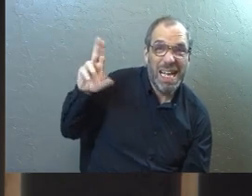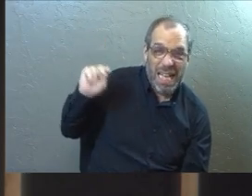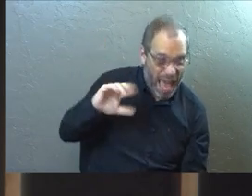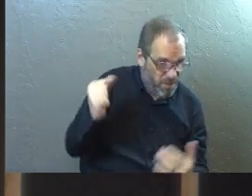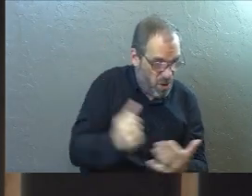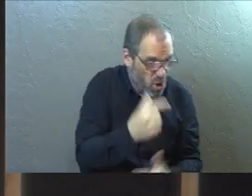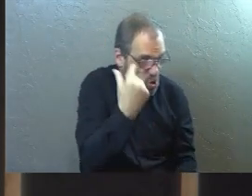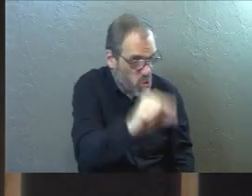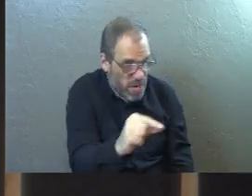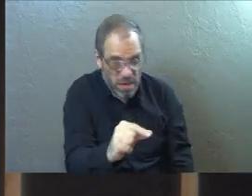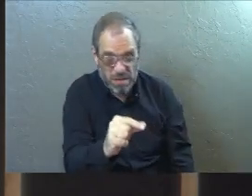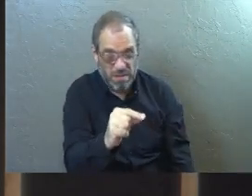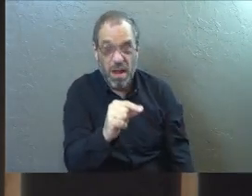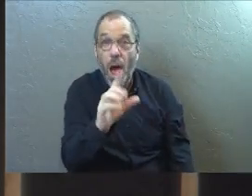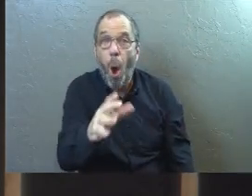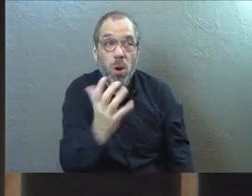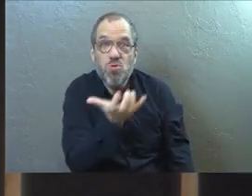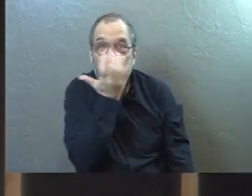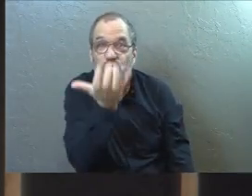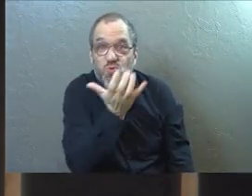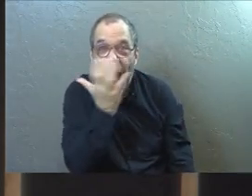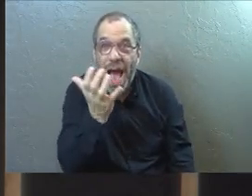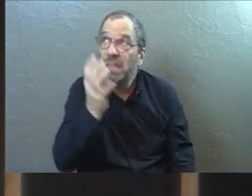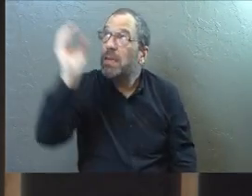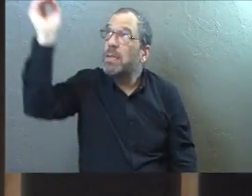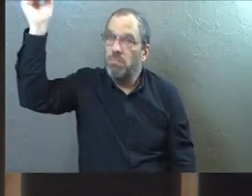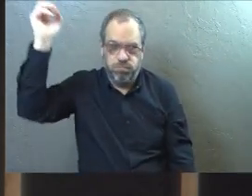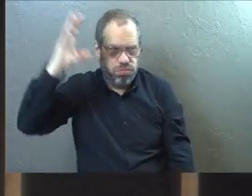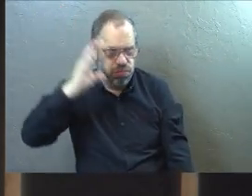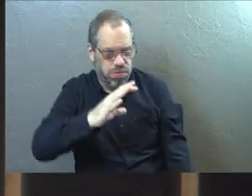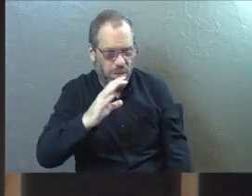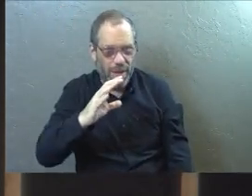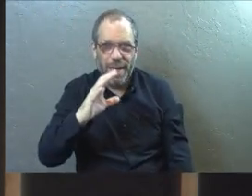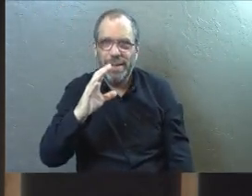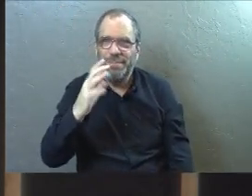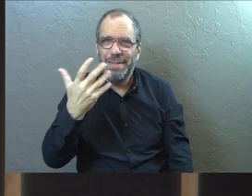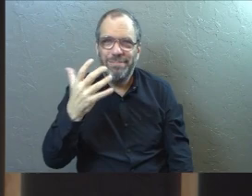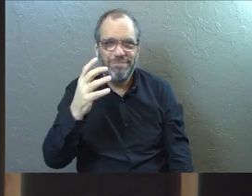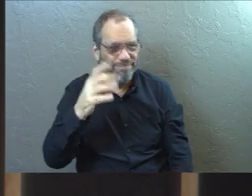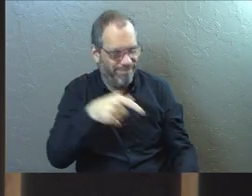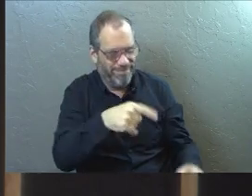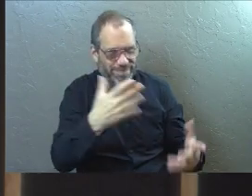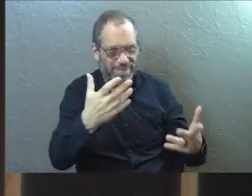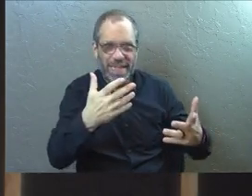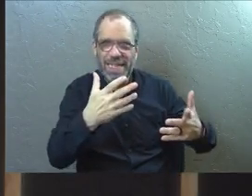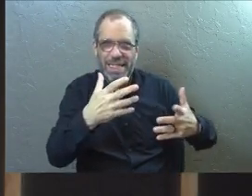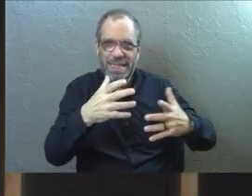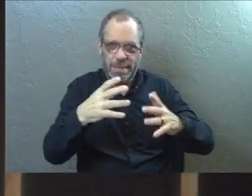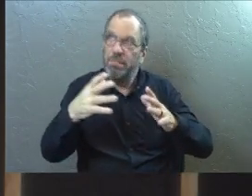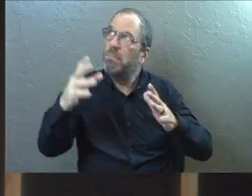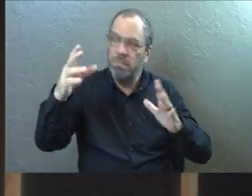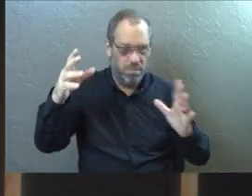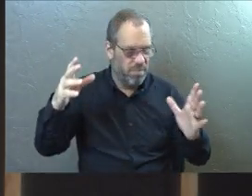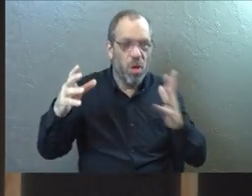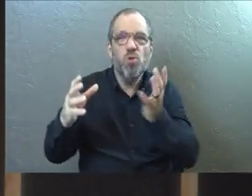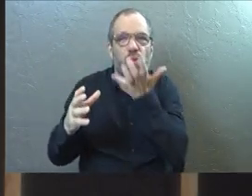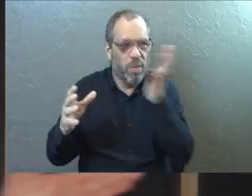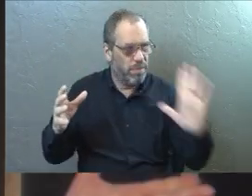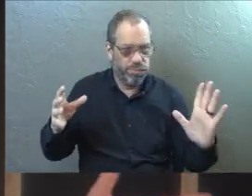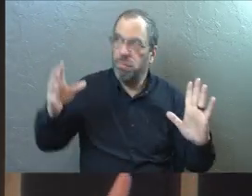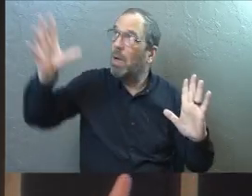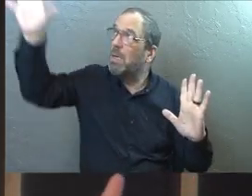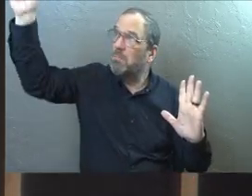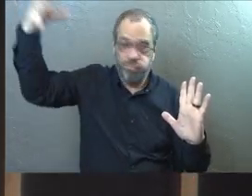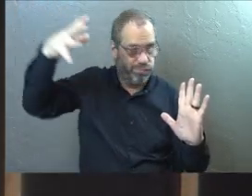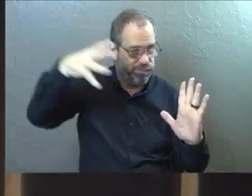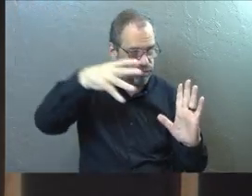green thing, every blade of grass that you see, it's like a little solar panel, right? Getting its energy from the sun and